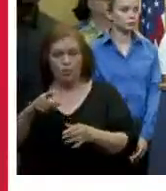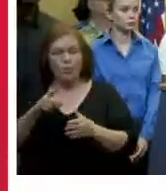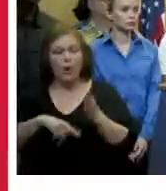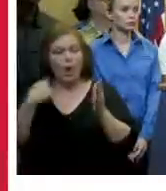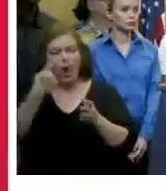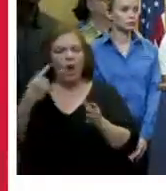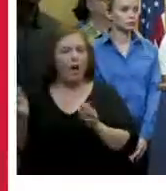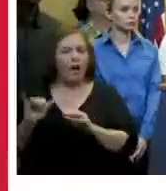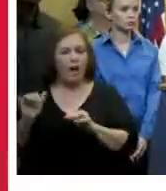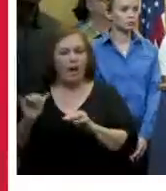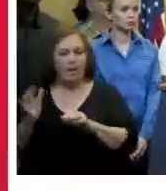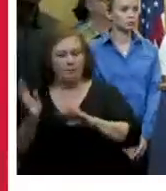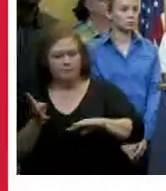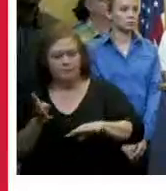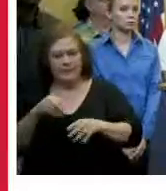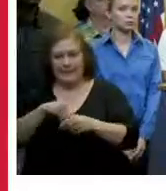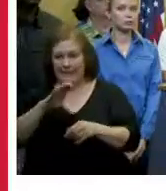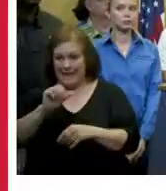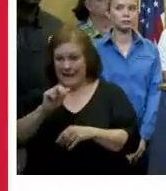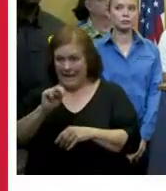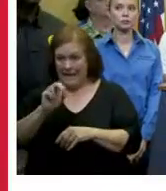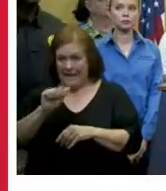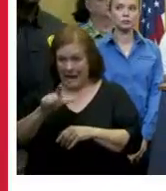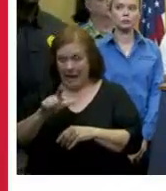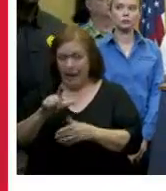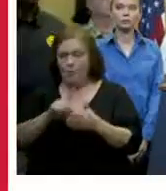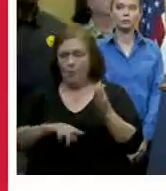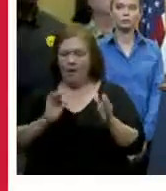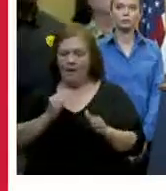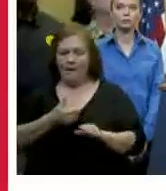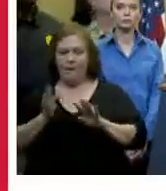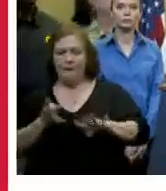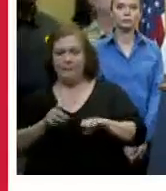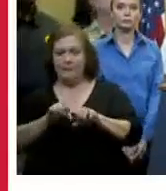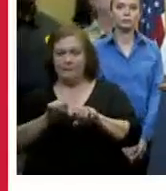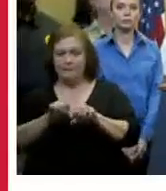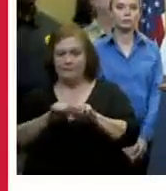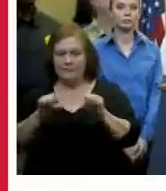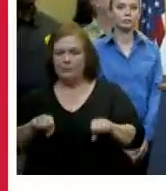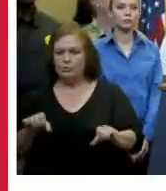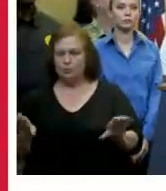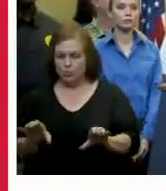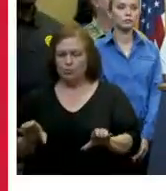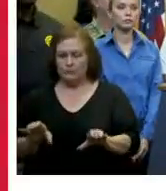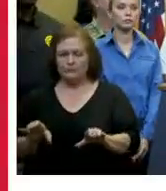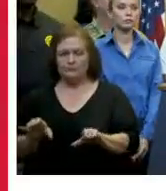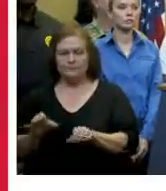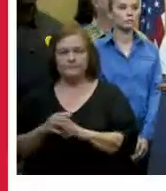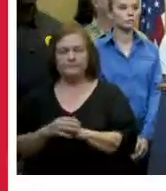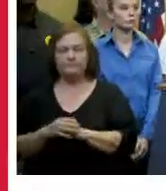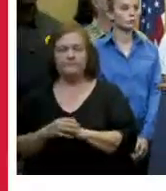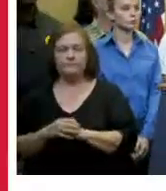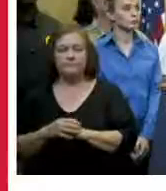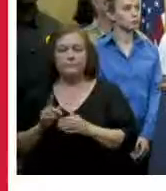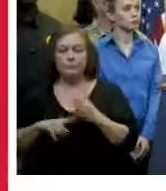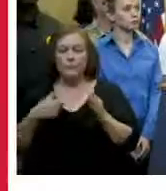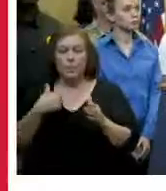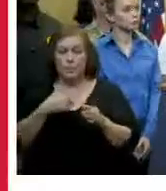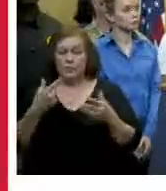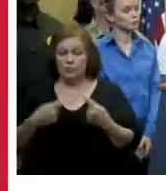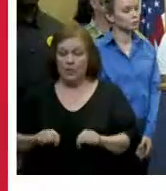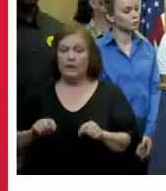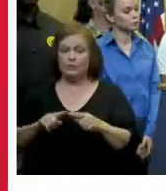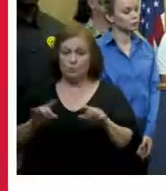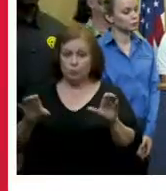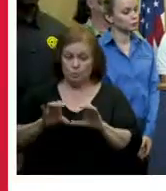that's that obviously interface with with our pumping station and one of the main things that we're trying to message and